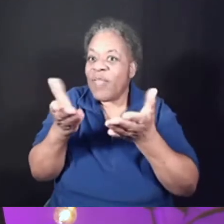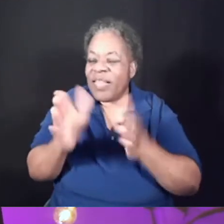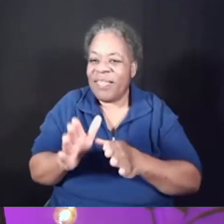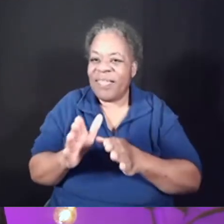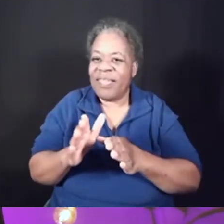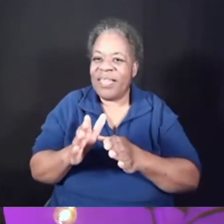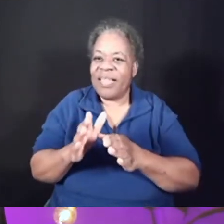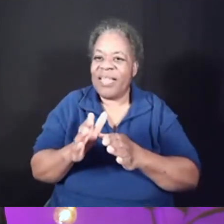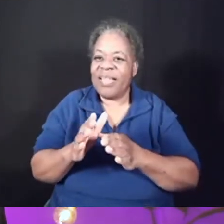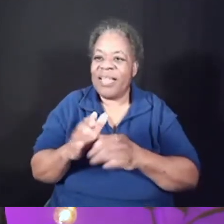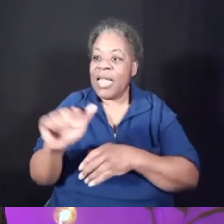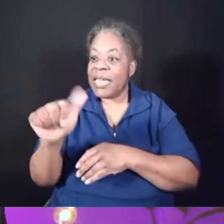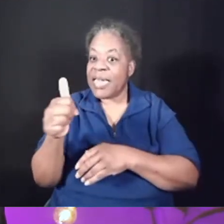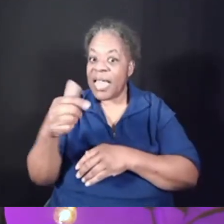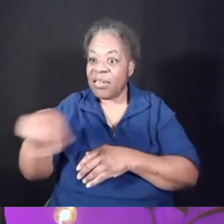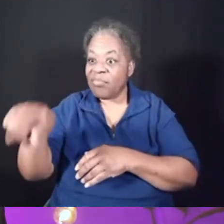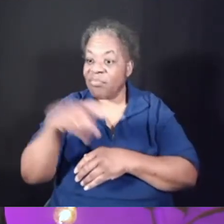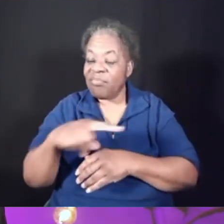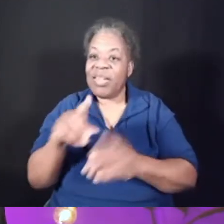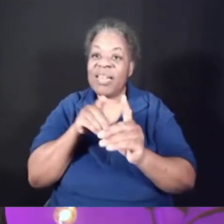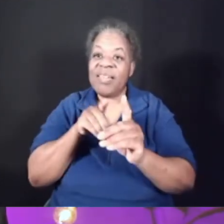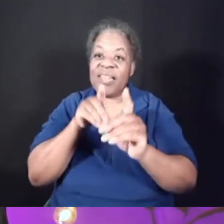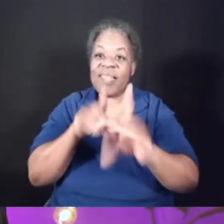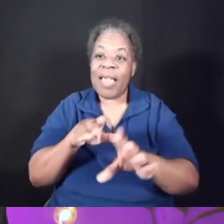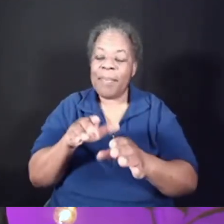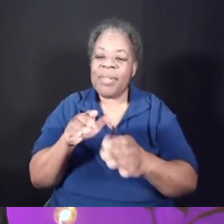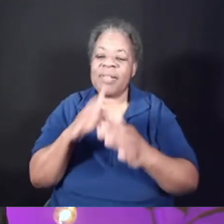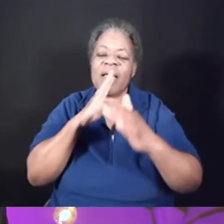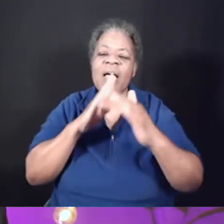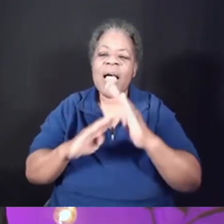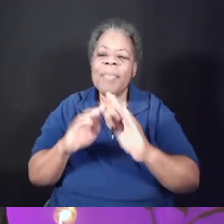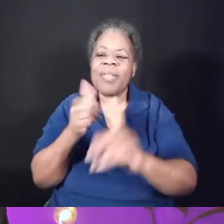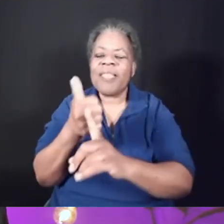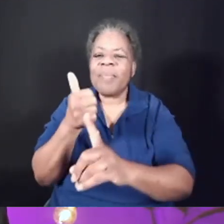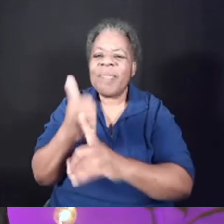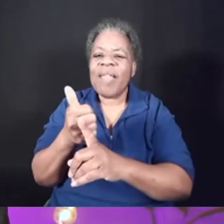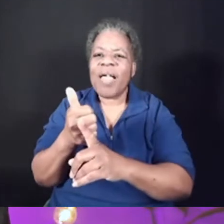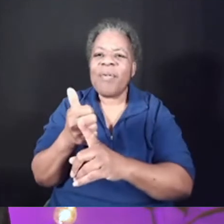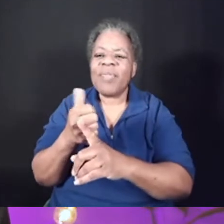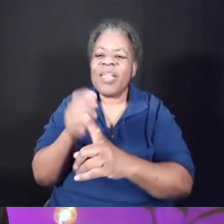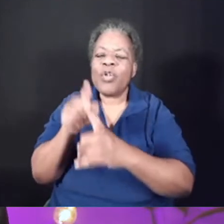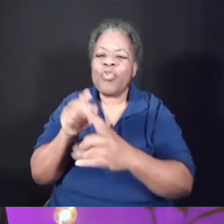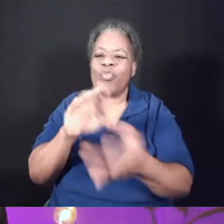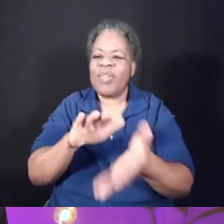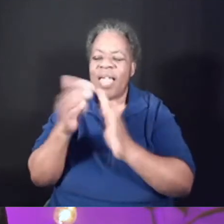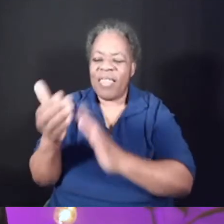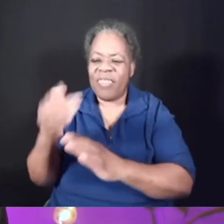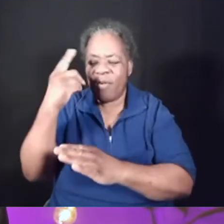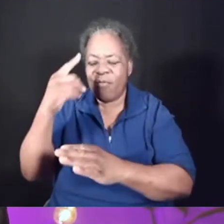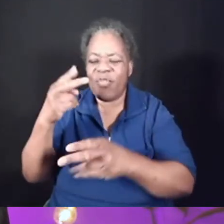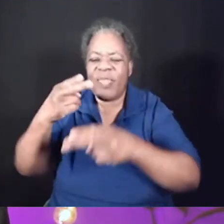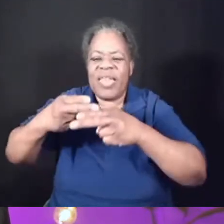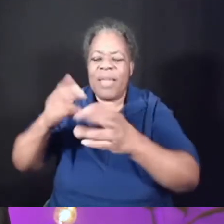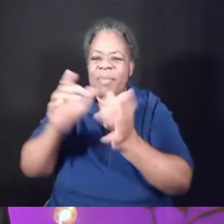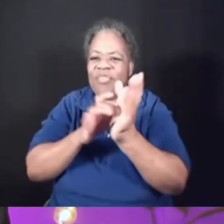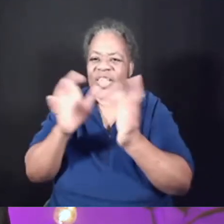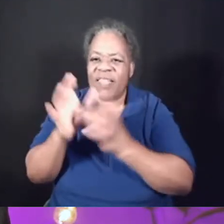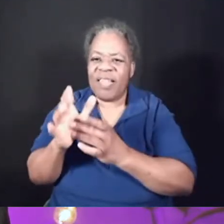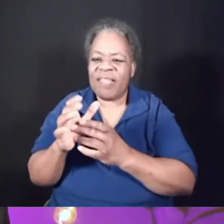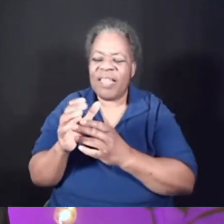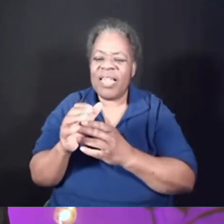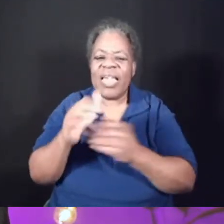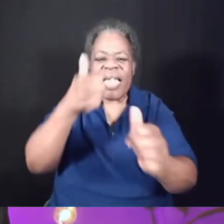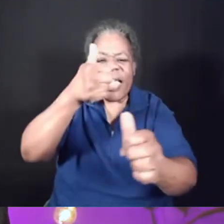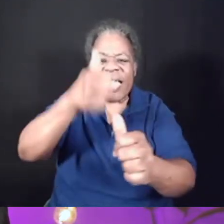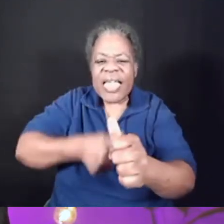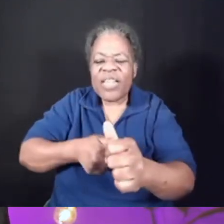the 11 remaining disciples would humble themselves unto death for the name of Jesus. Church tradition records that every disciple